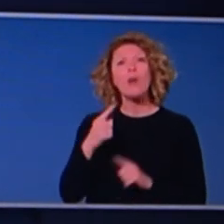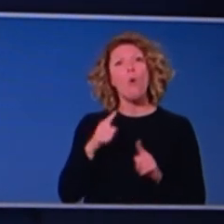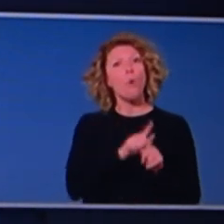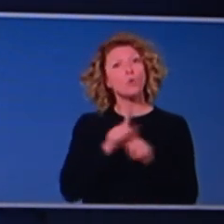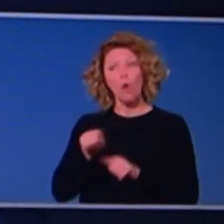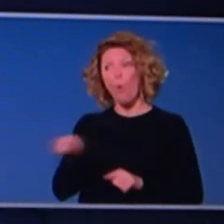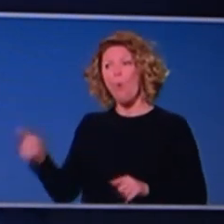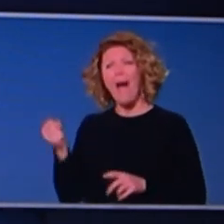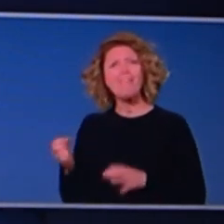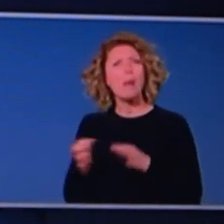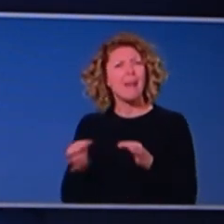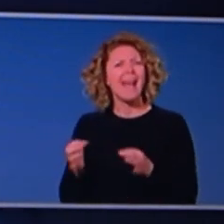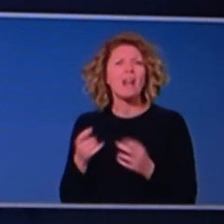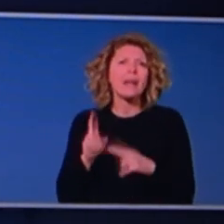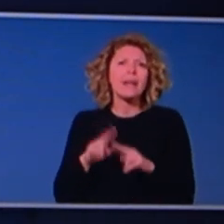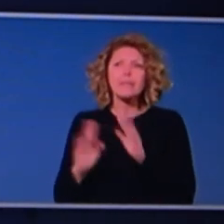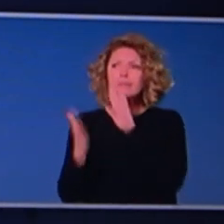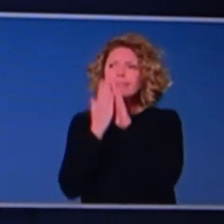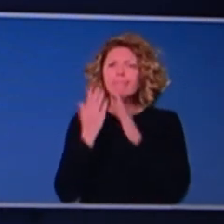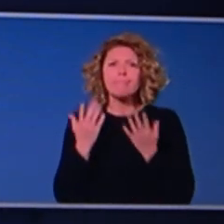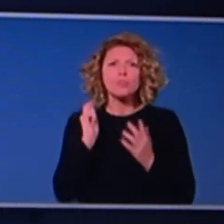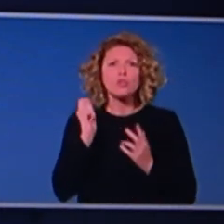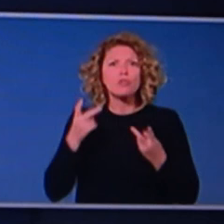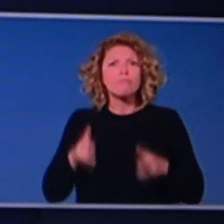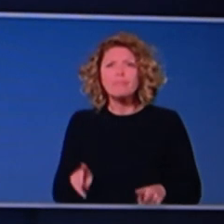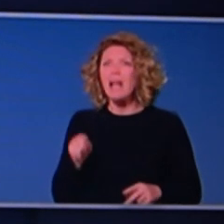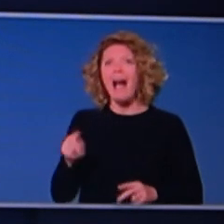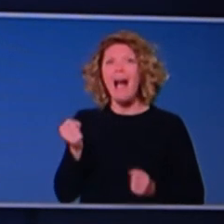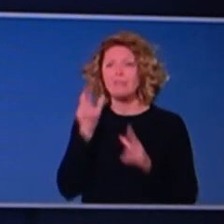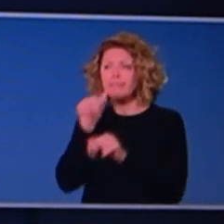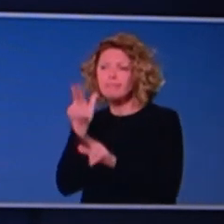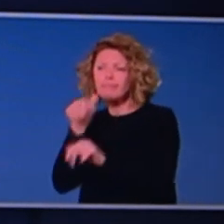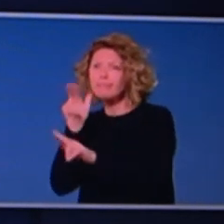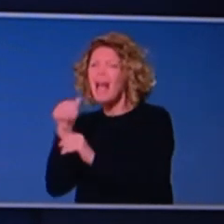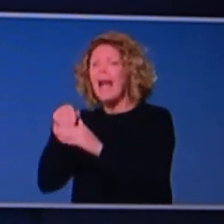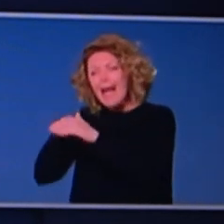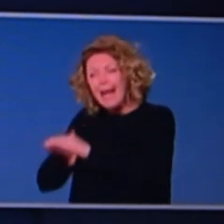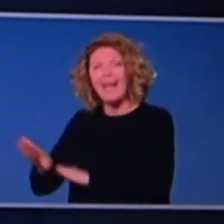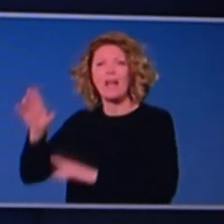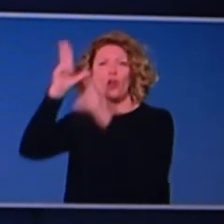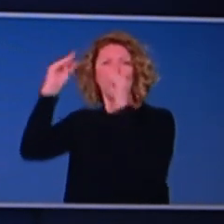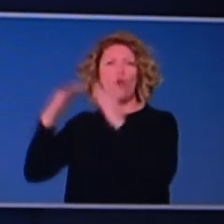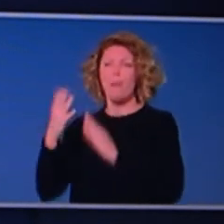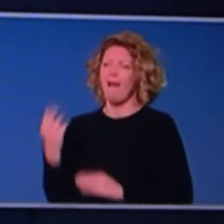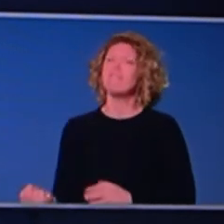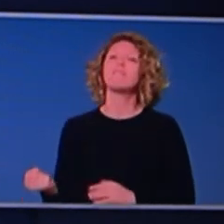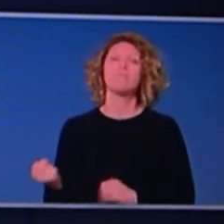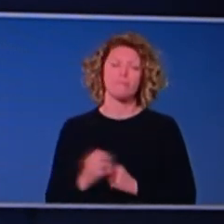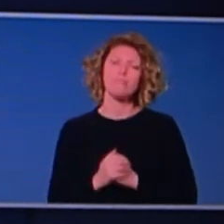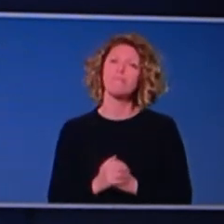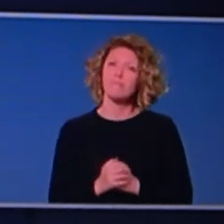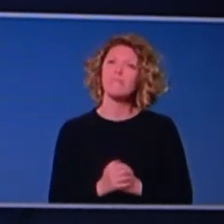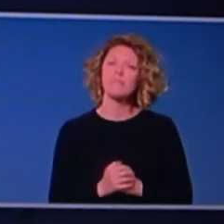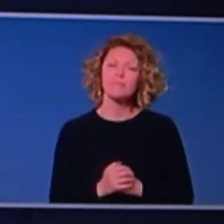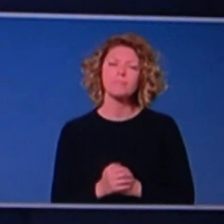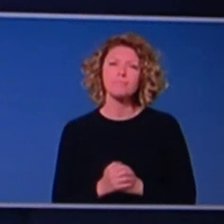accordance with. Uh, and so they are getting the care that they have prescribed within those, within those plans. Uh,